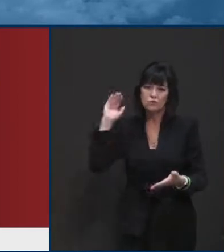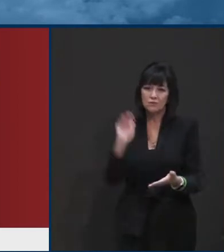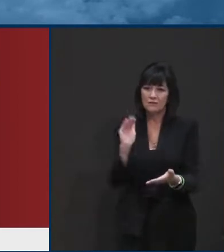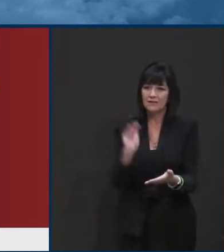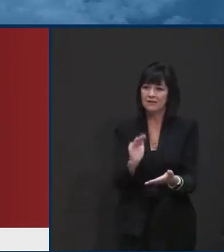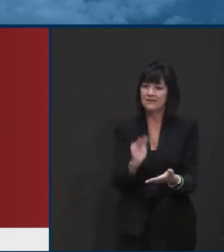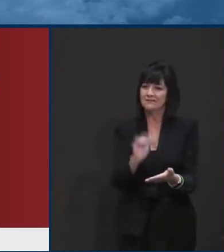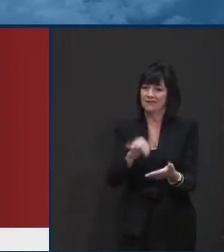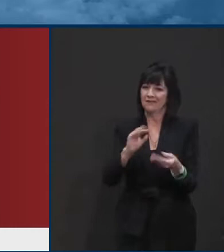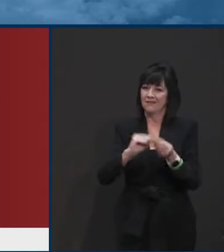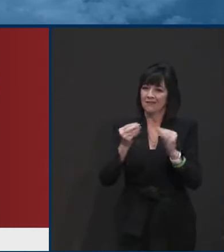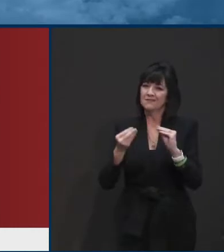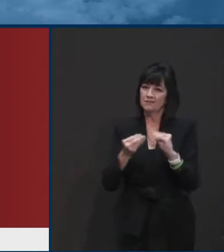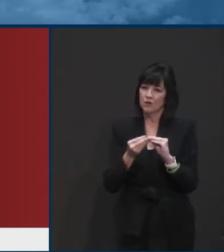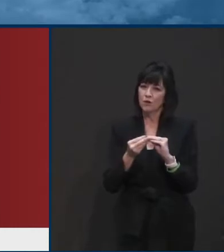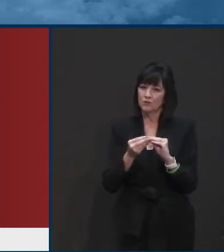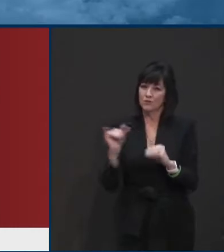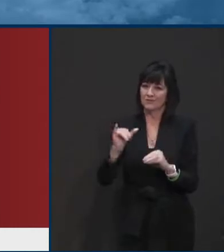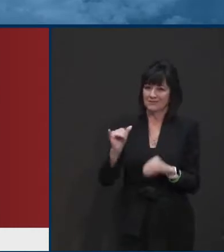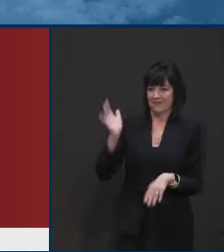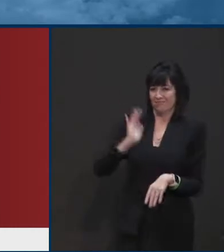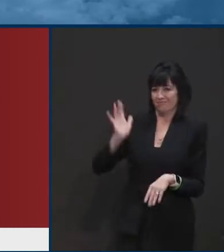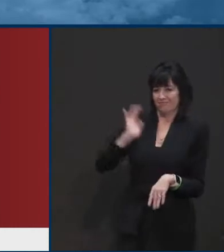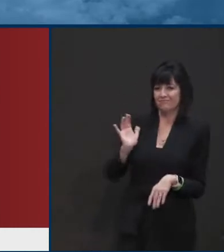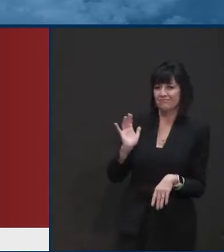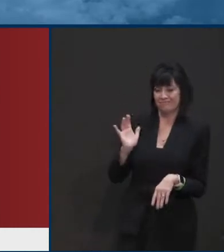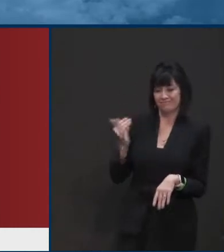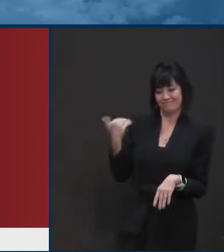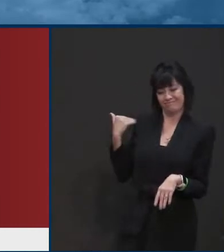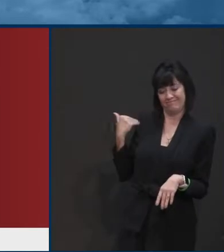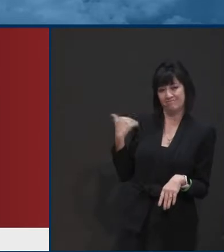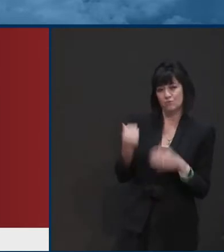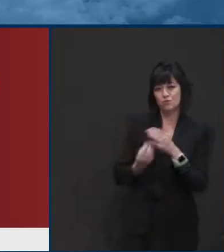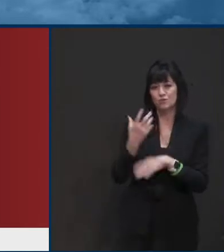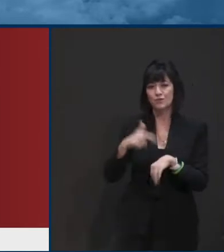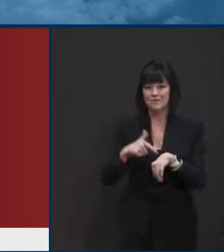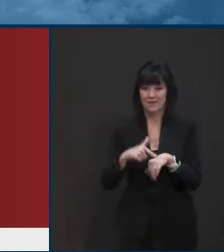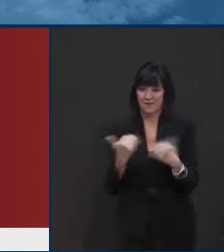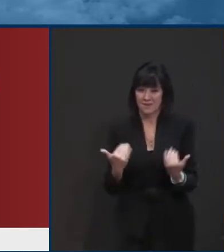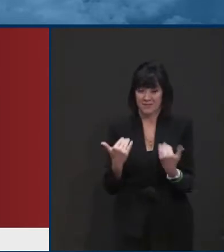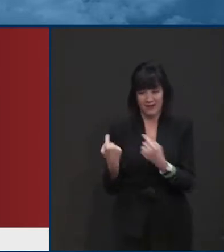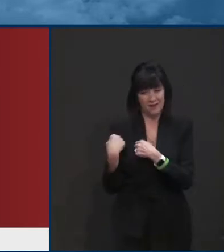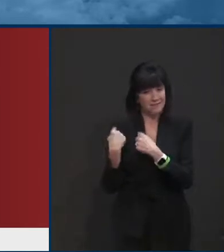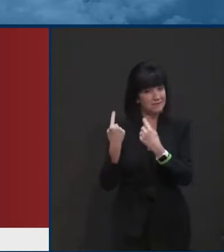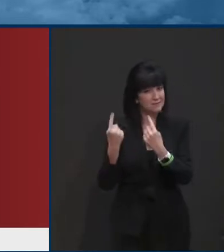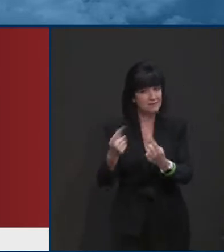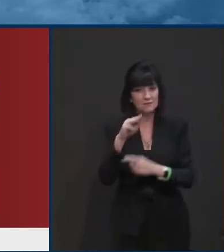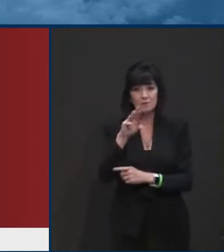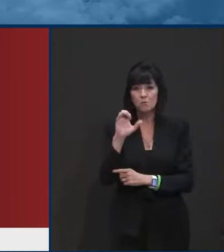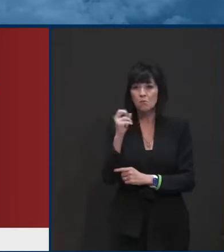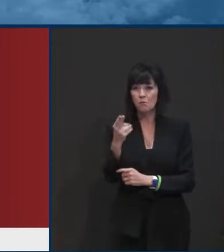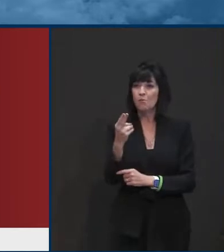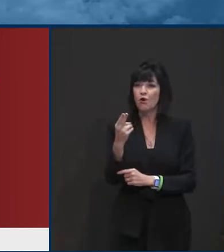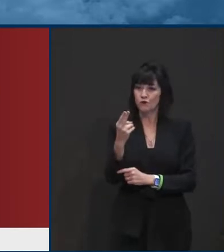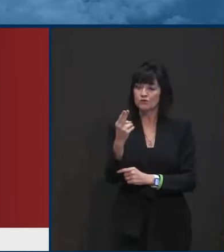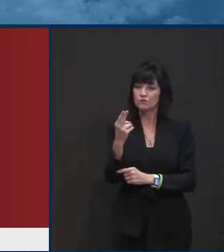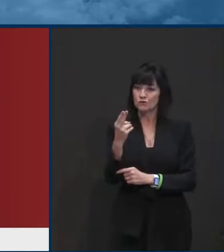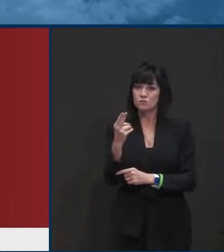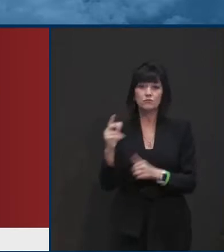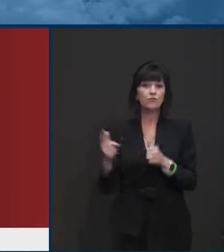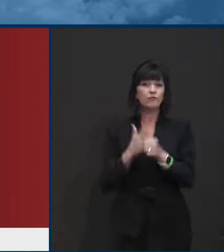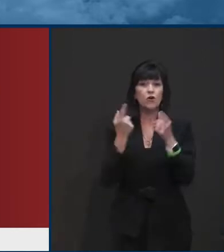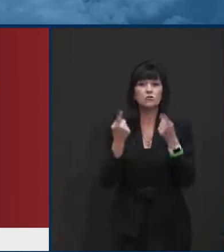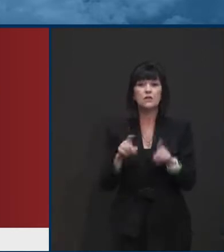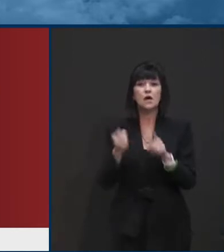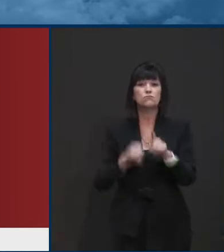again, as we did back earlier this year. We've been doing this now since March, the first positive case